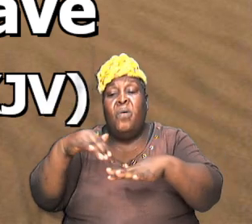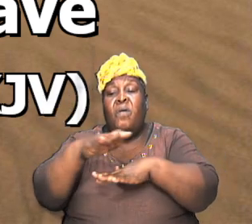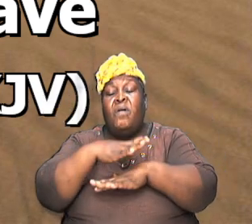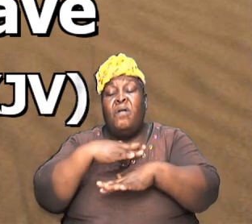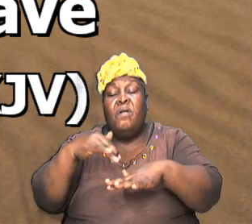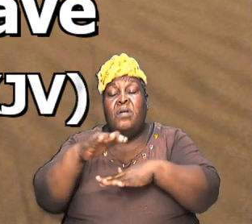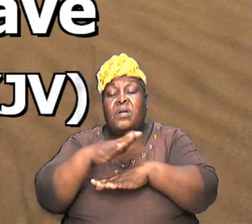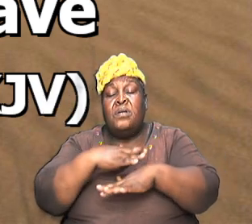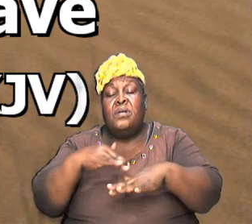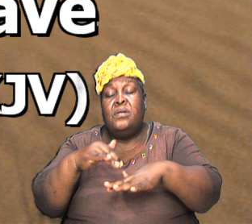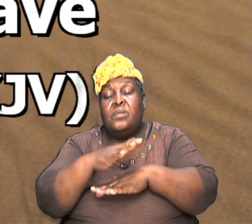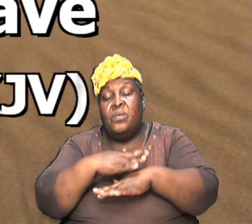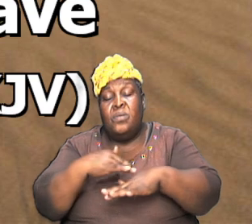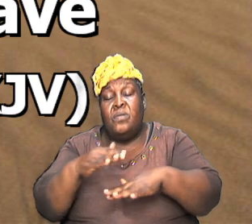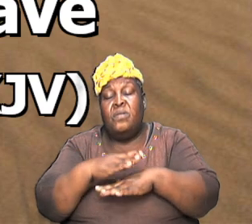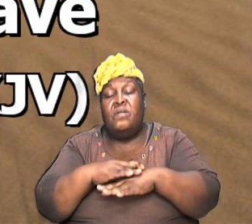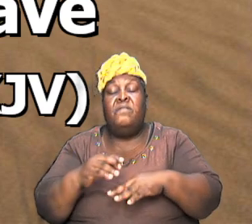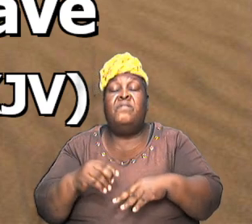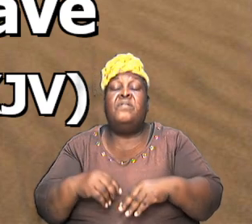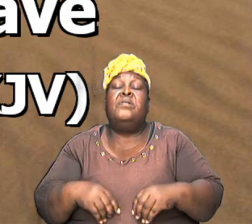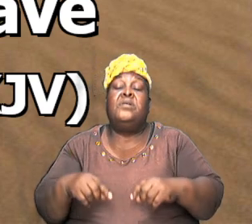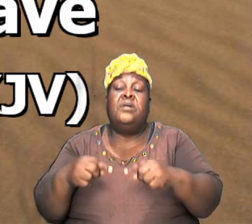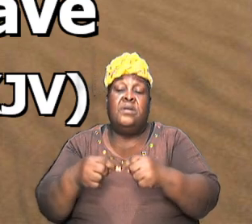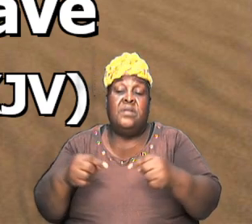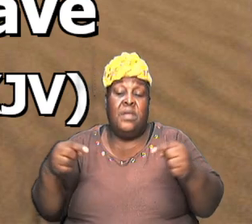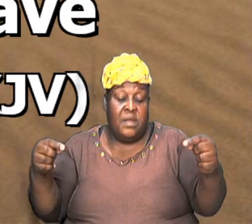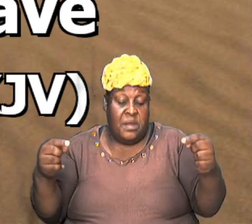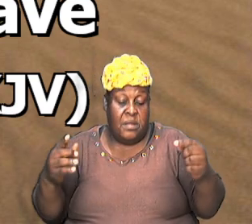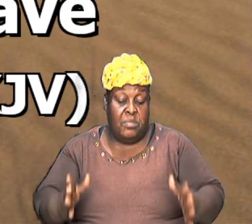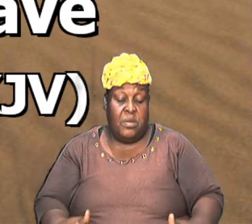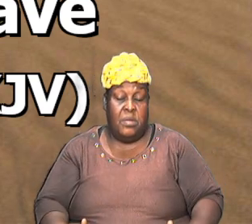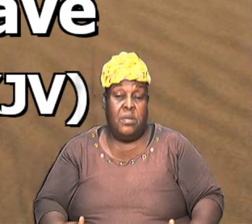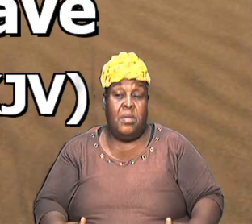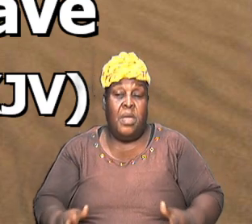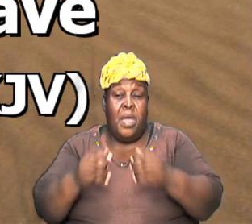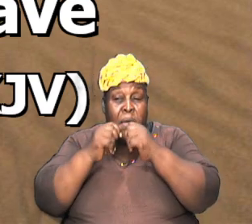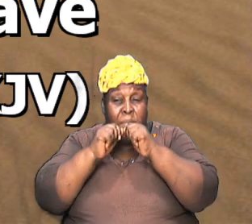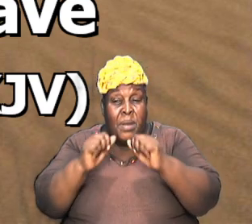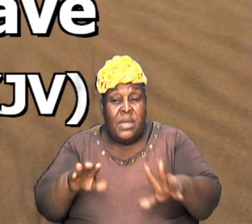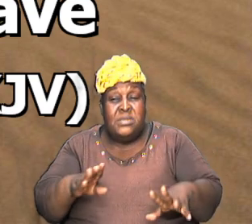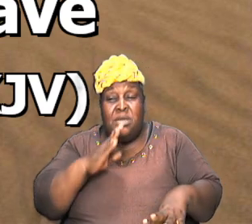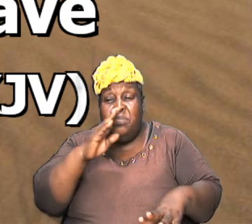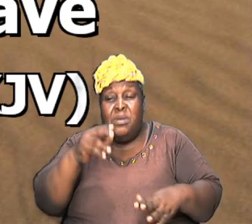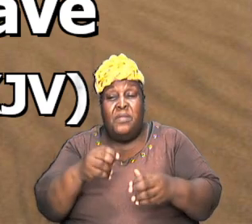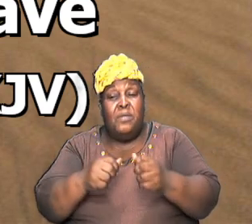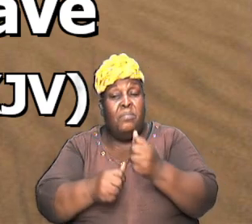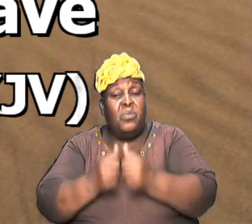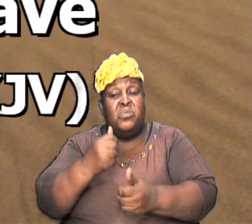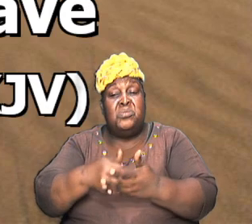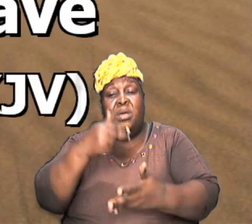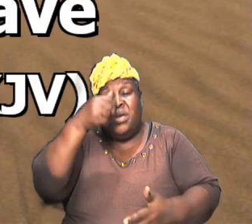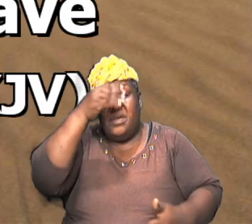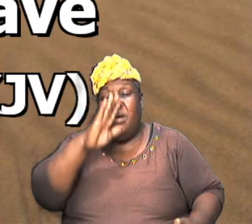we'll read some more we'll read going down and blessed be the most high God